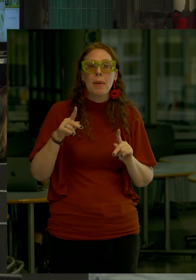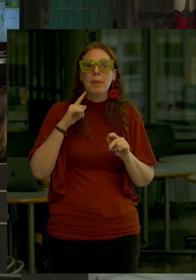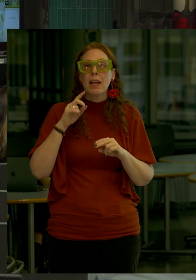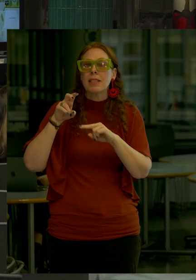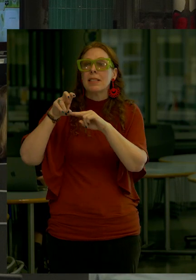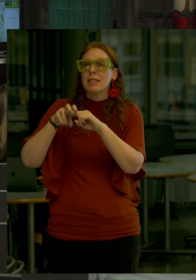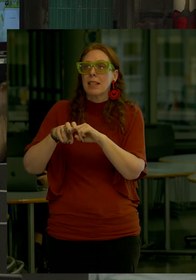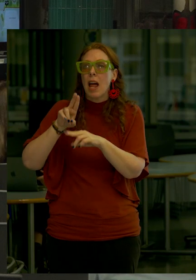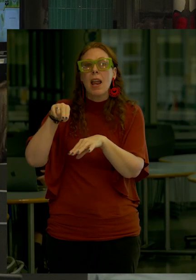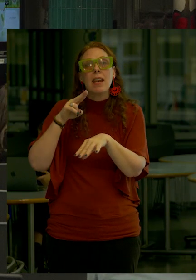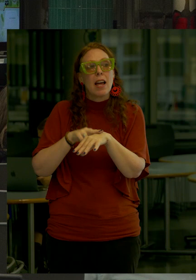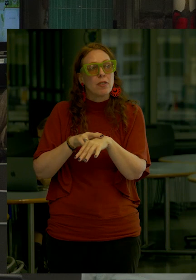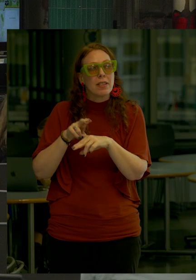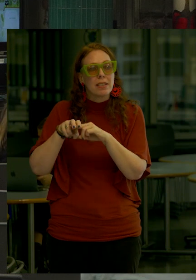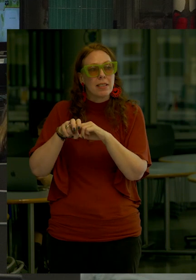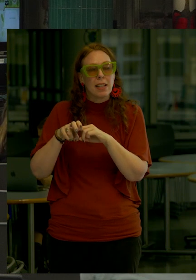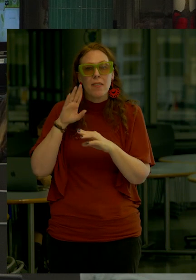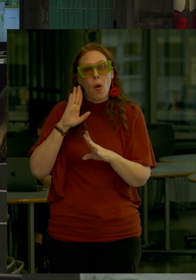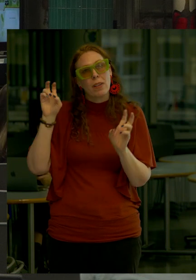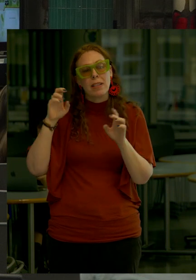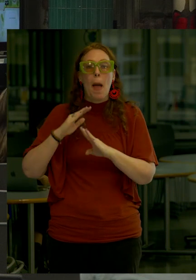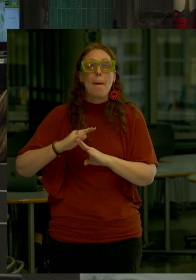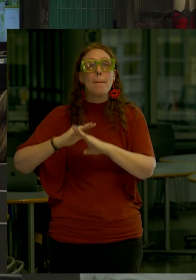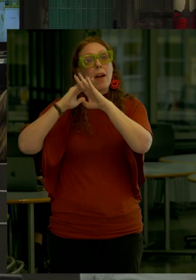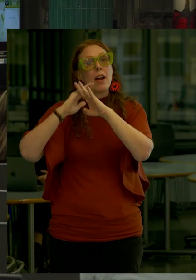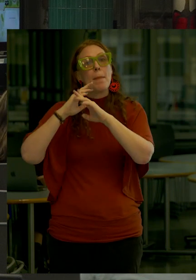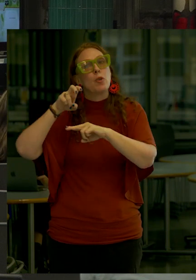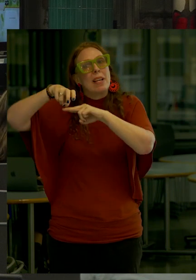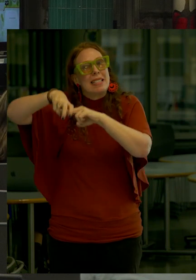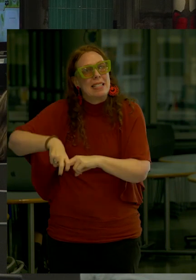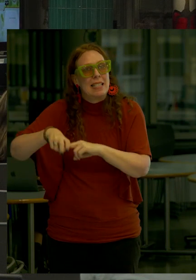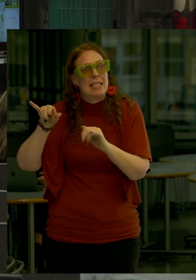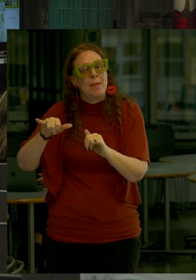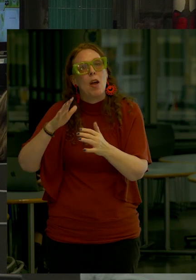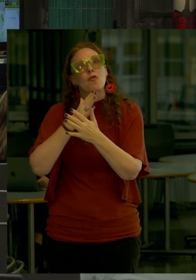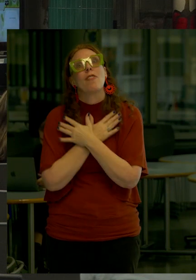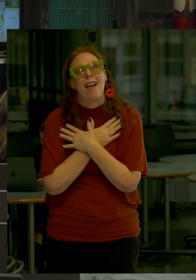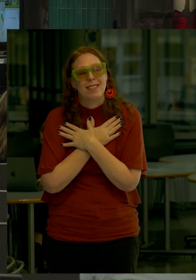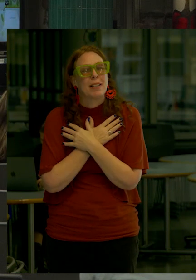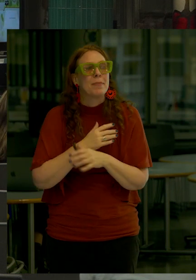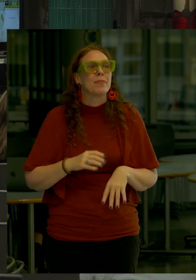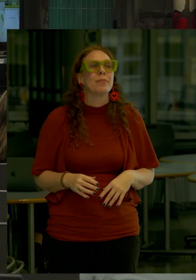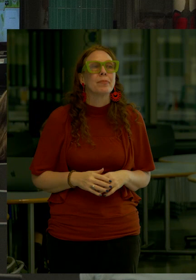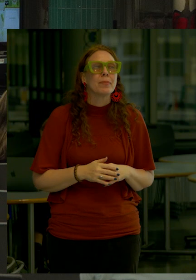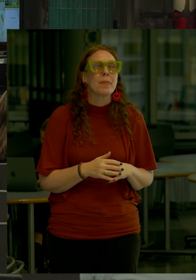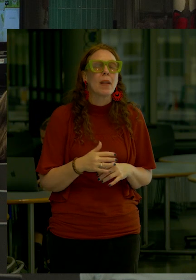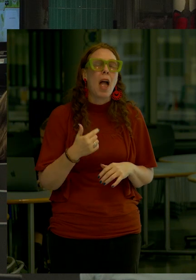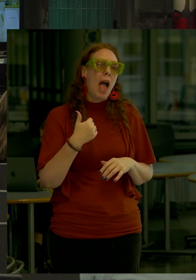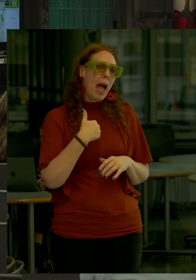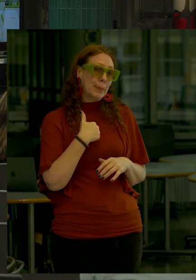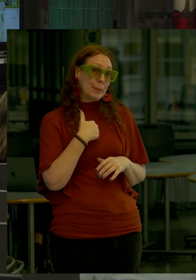can just naturally Although it's a barrier, but actually you can sit there and relax And the way I